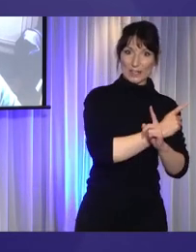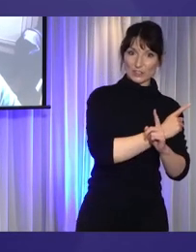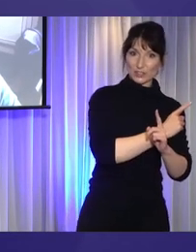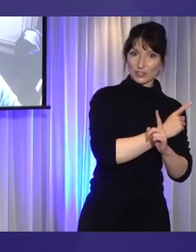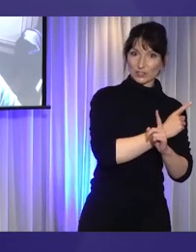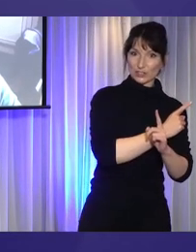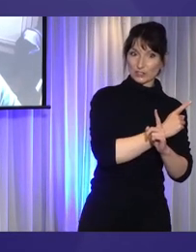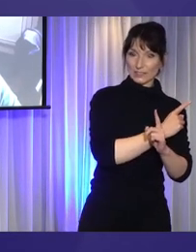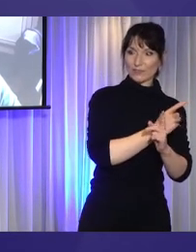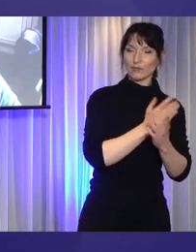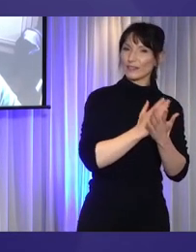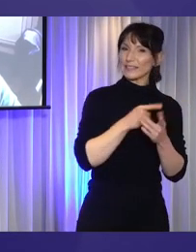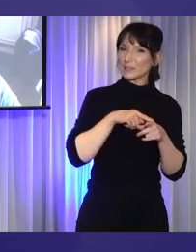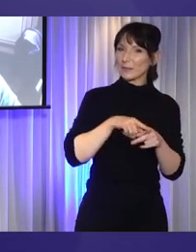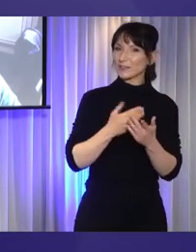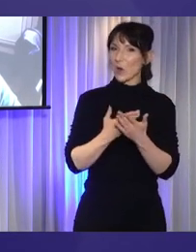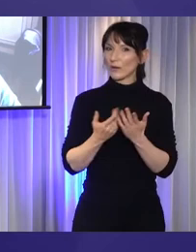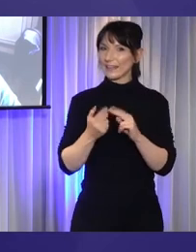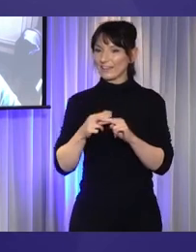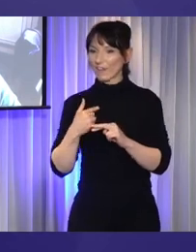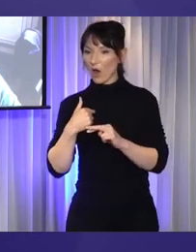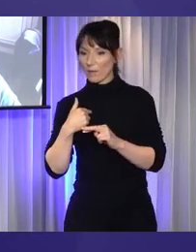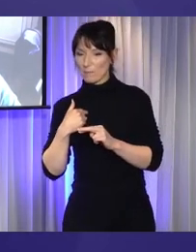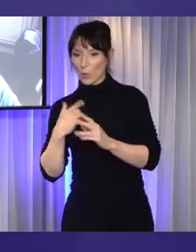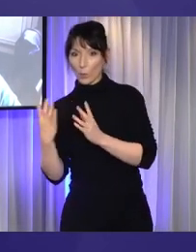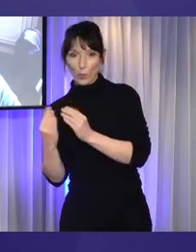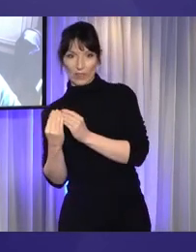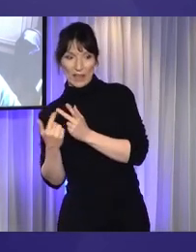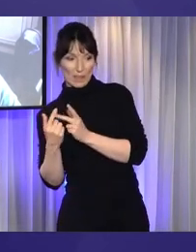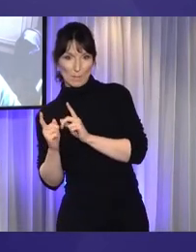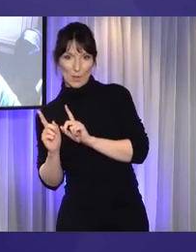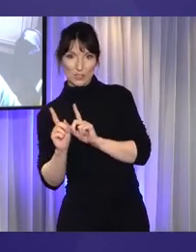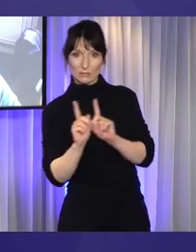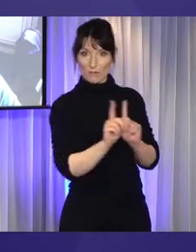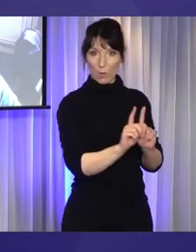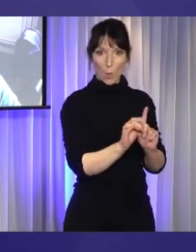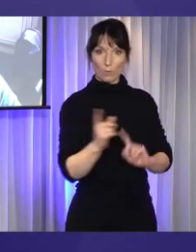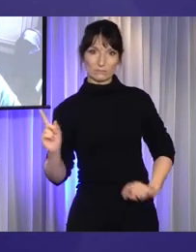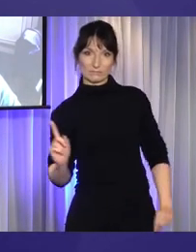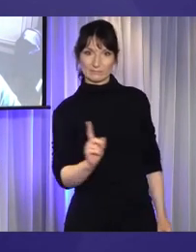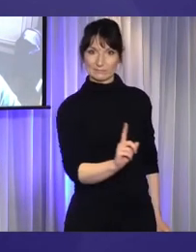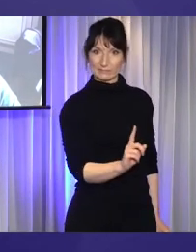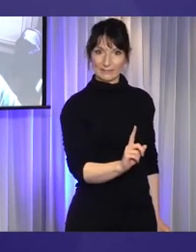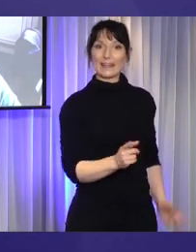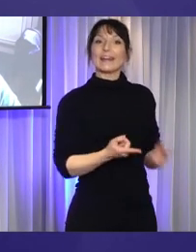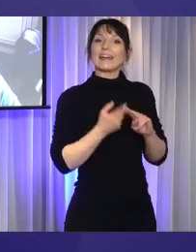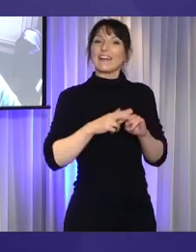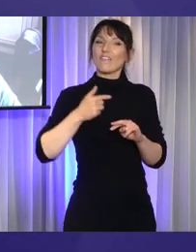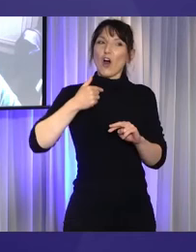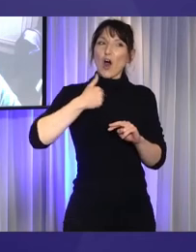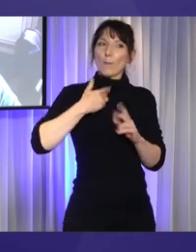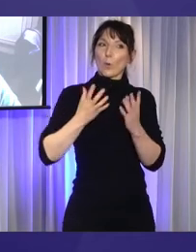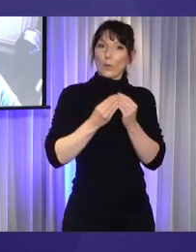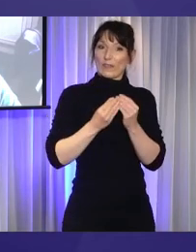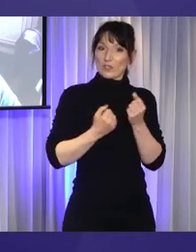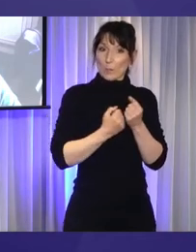another person. So when I'm in a community with a support worker, it's because I need that